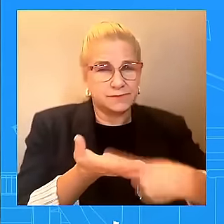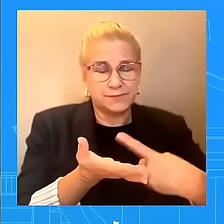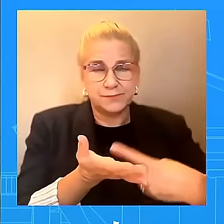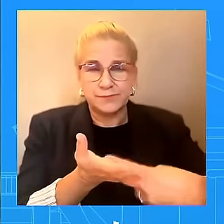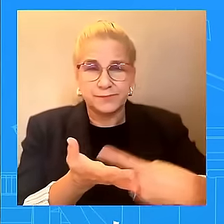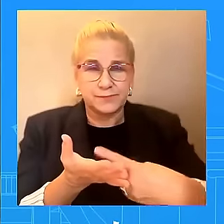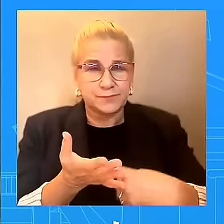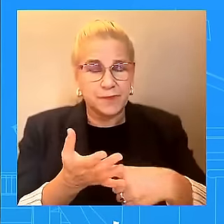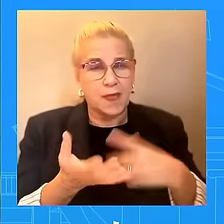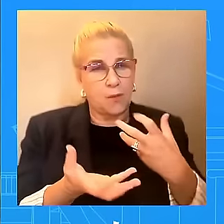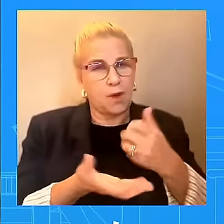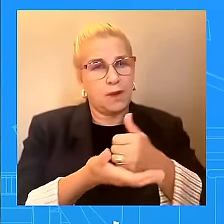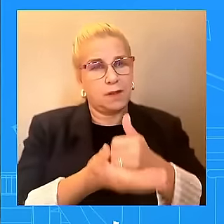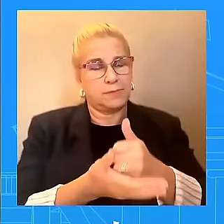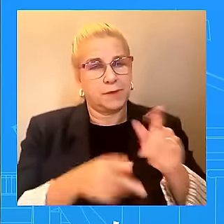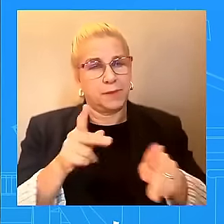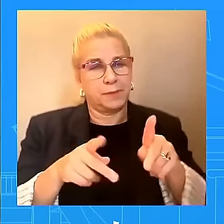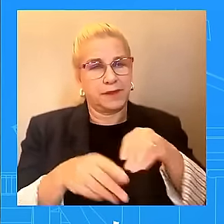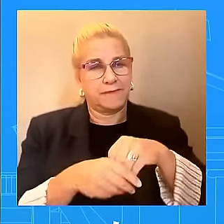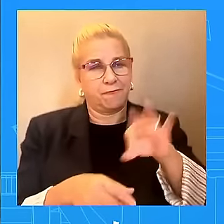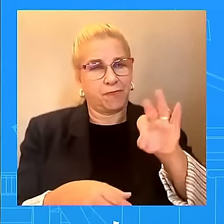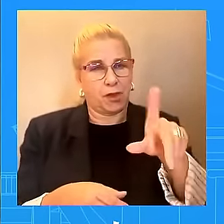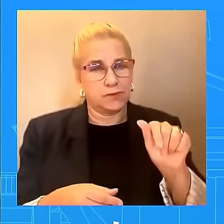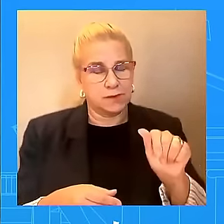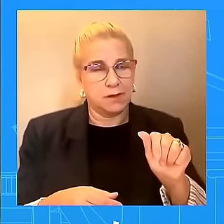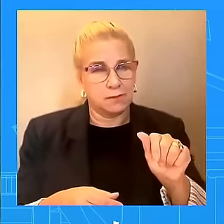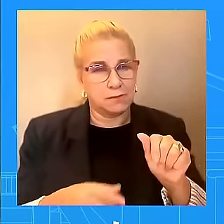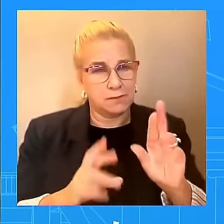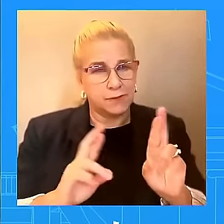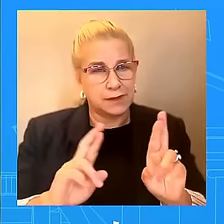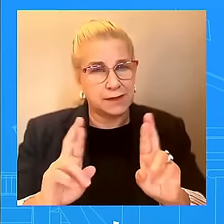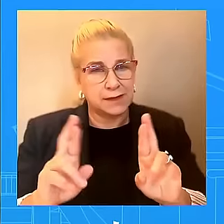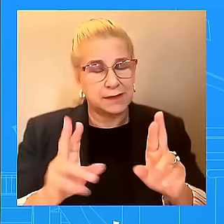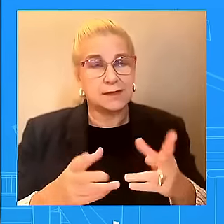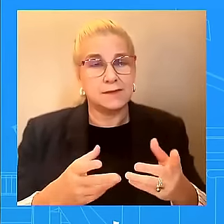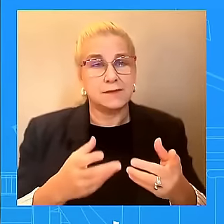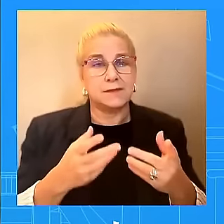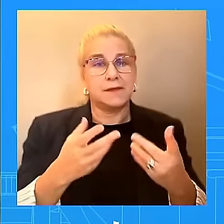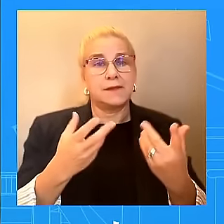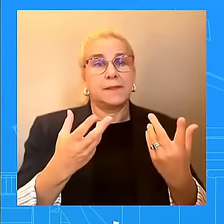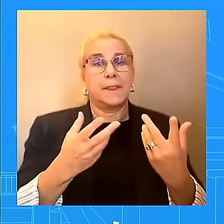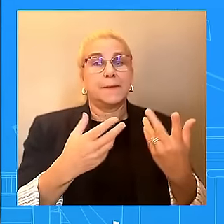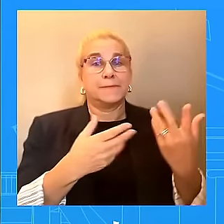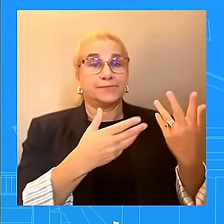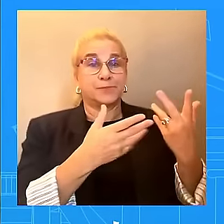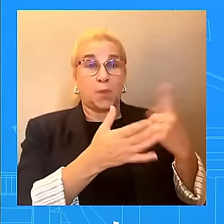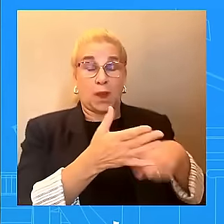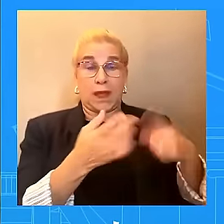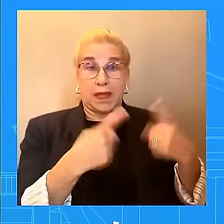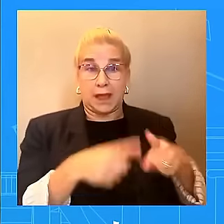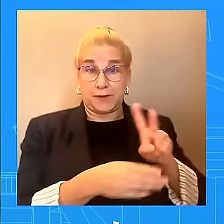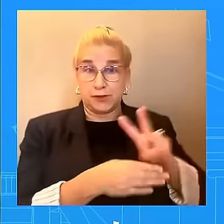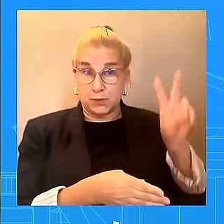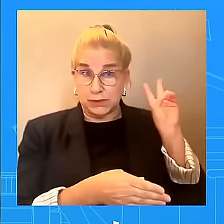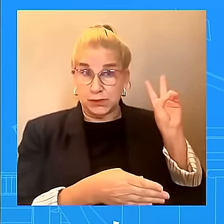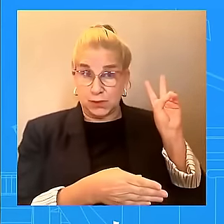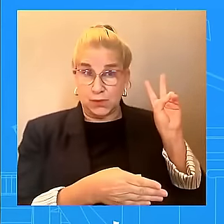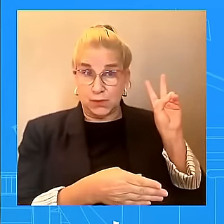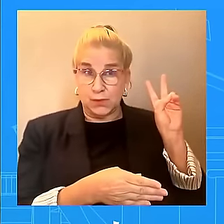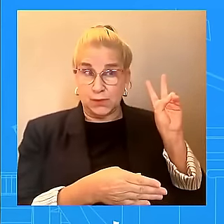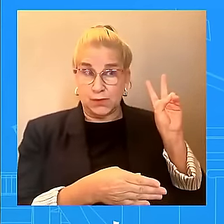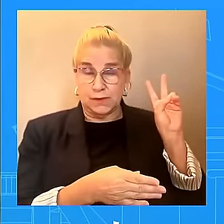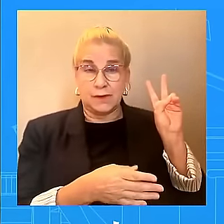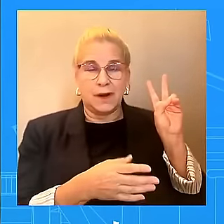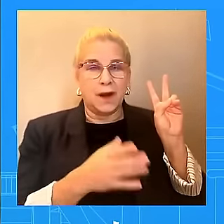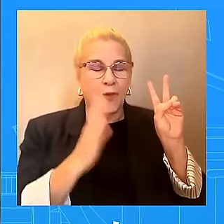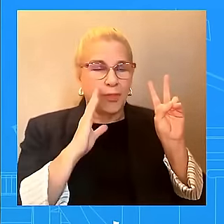who are dealing, who are going to be impacted, who were impacted certainly by Helene, and we're going to continue to certainly preposition